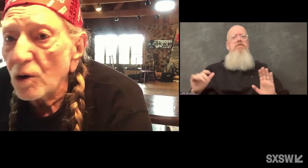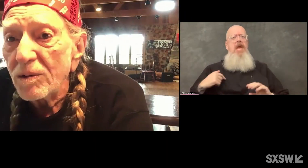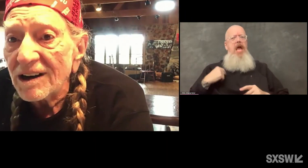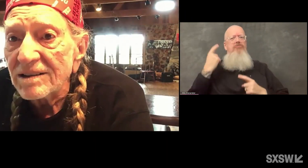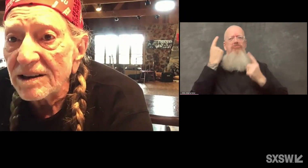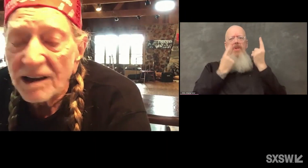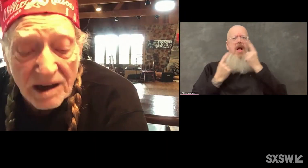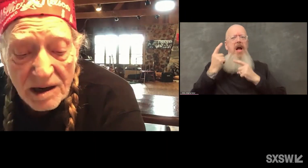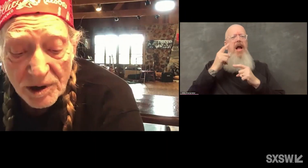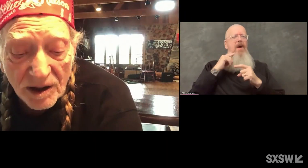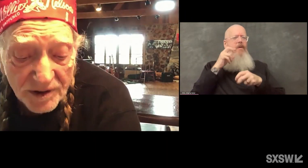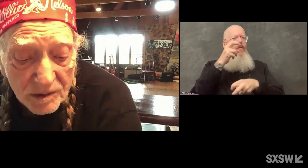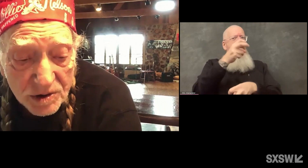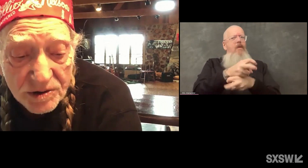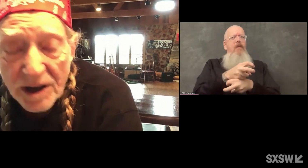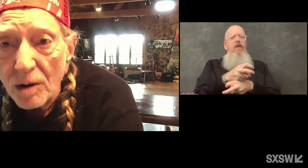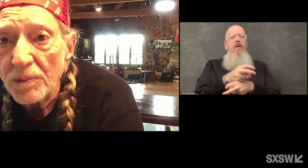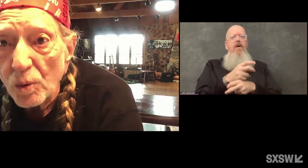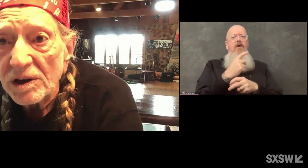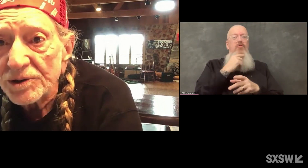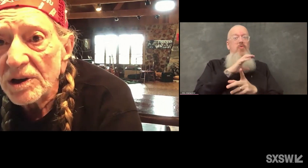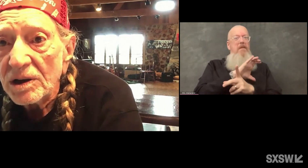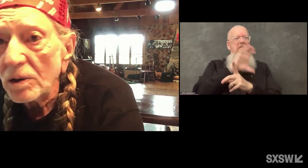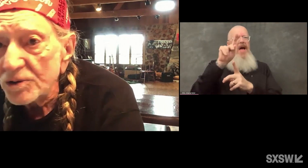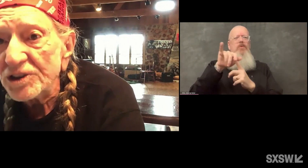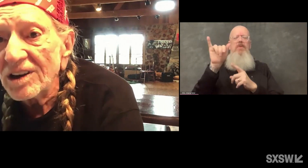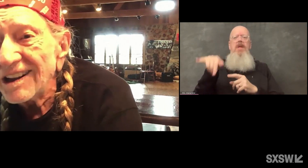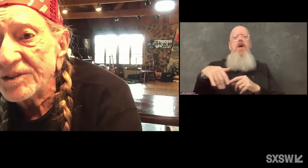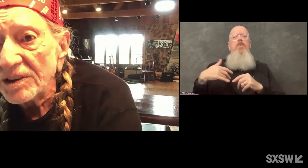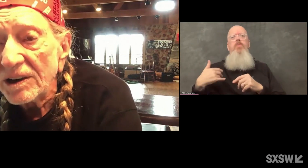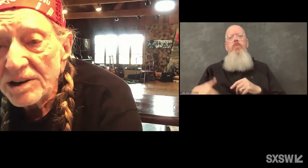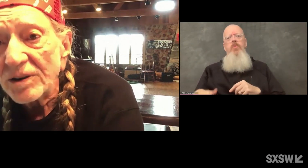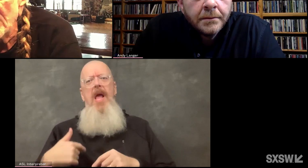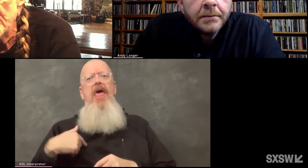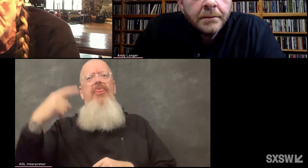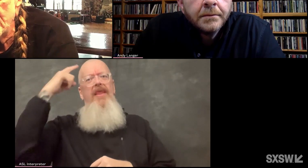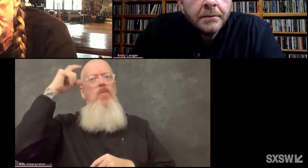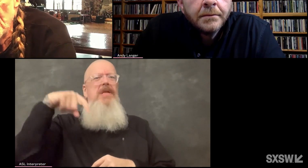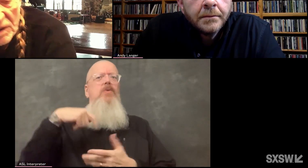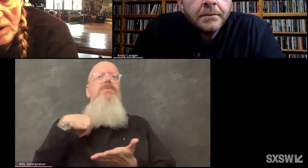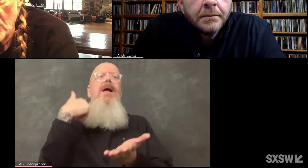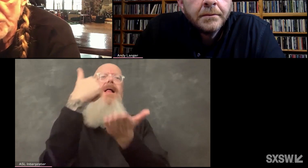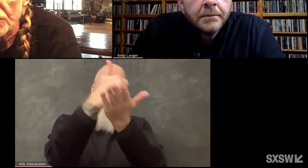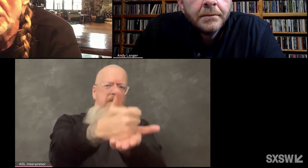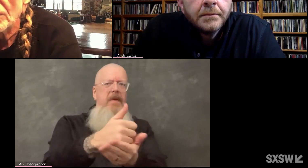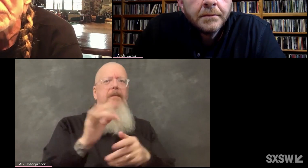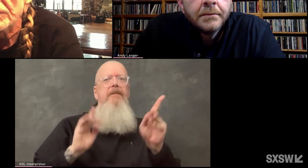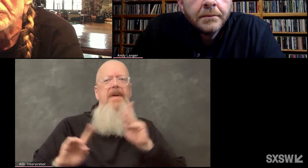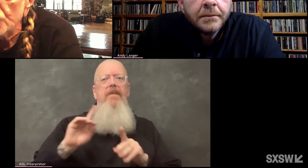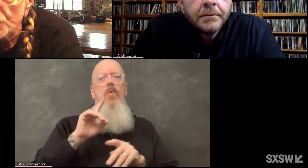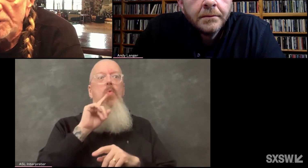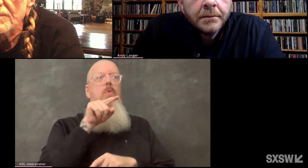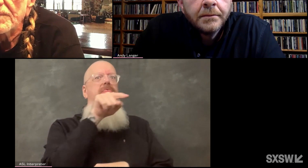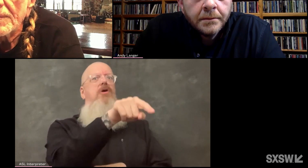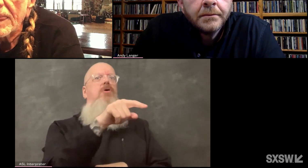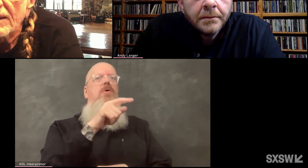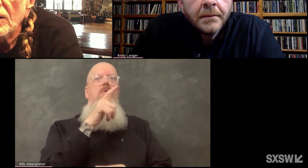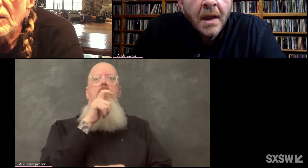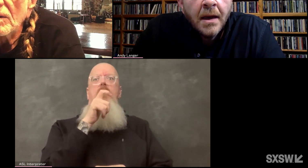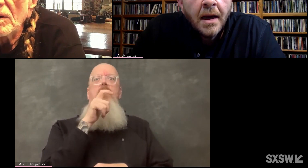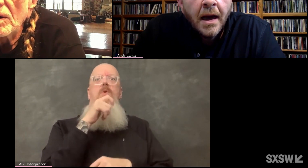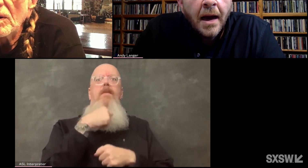and I don't want to go back to that, but I think we should help the ones who are still out there trying to make us grow us good, healthy food.